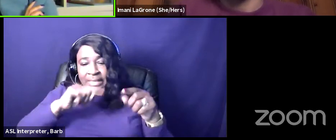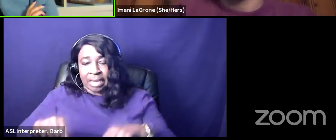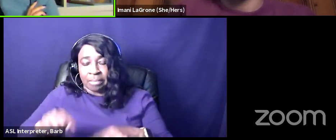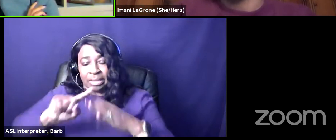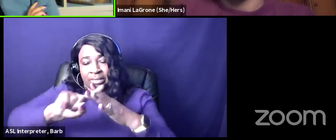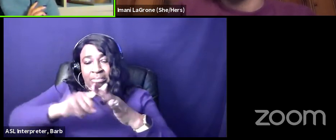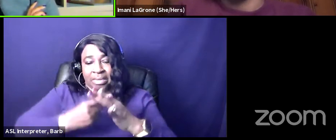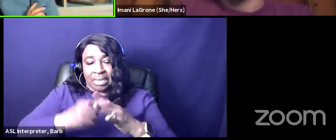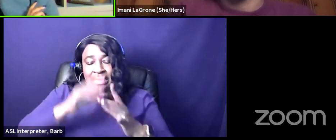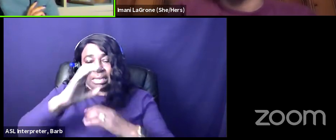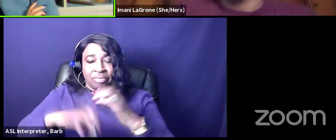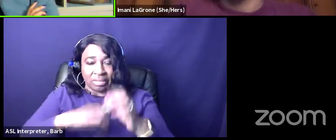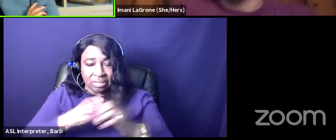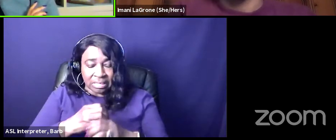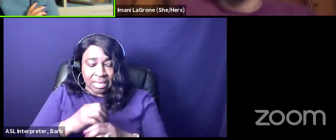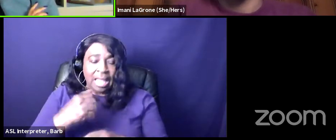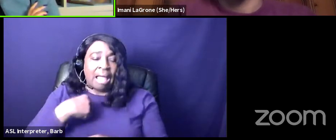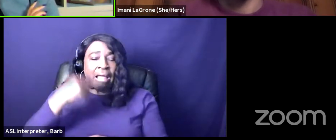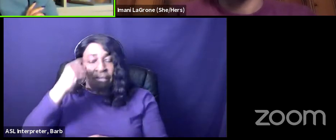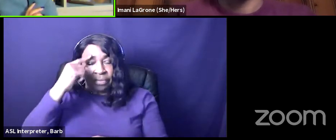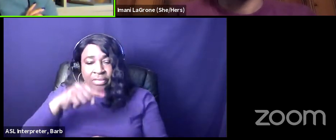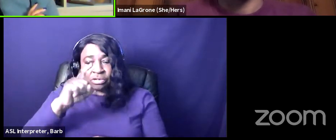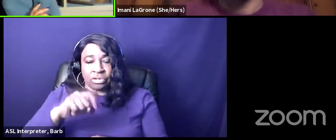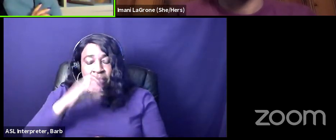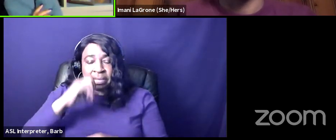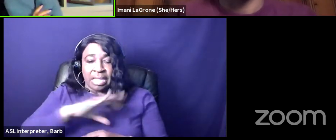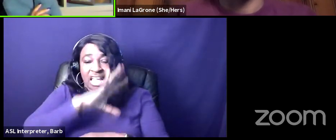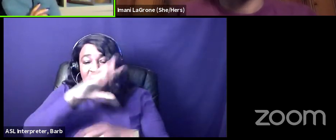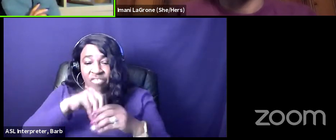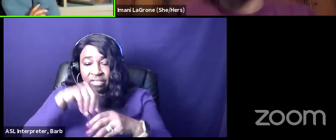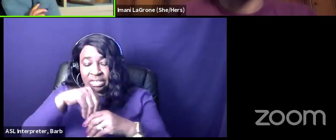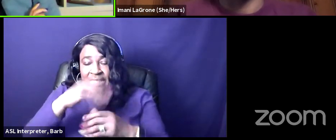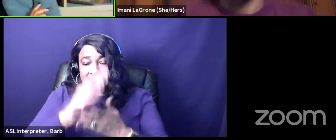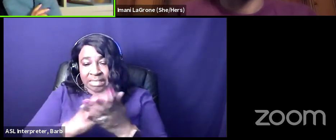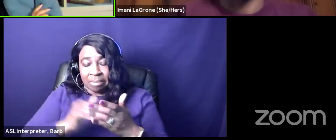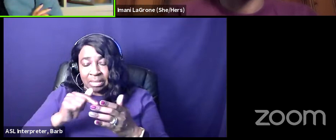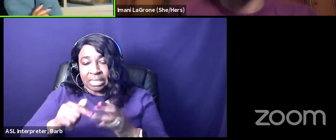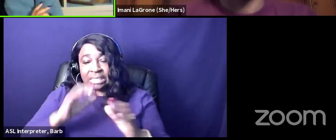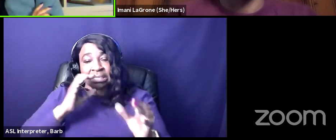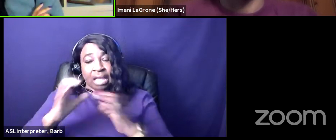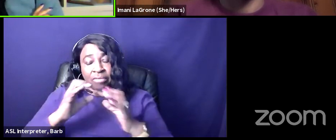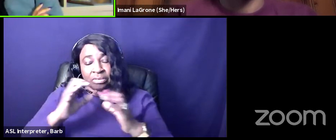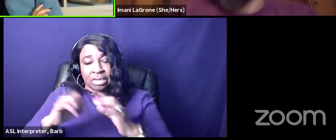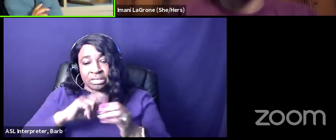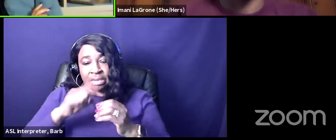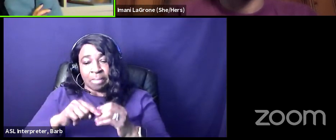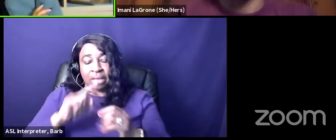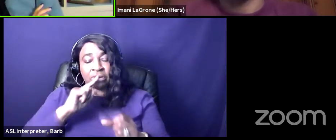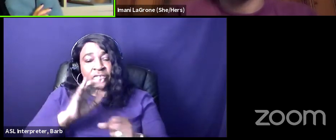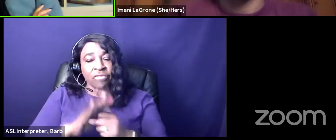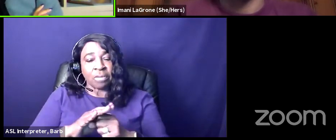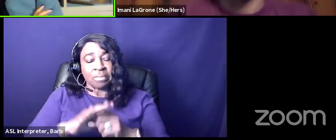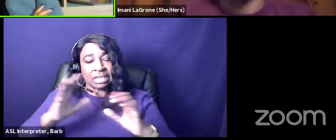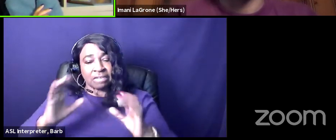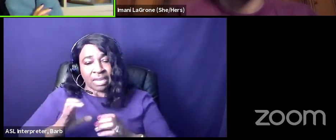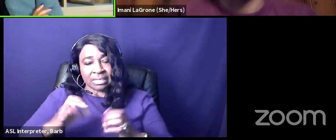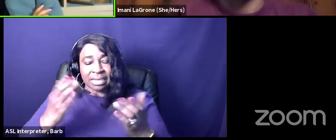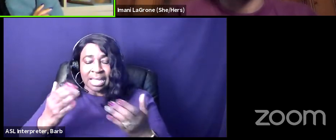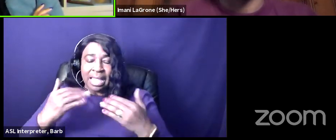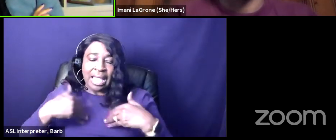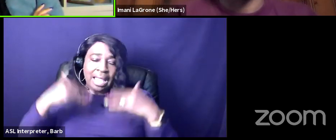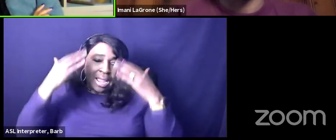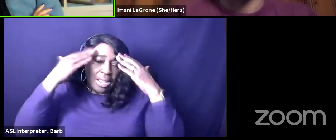i think they should be involved in some of these conversations of affirmative action reparations or whatever it may be but i don't know like i just don't know